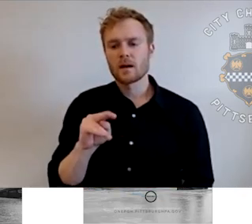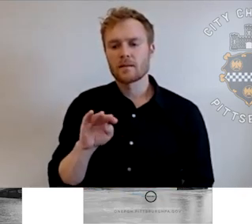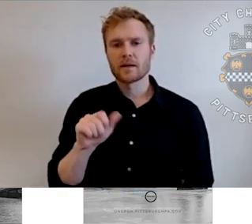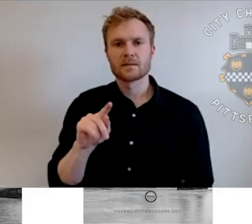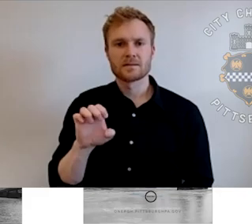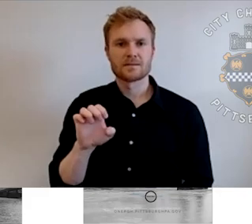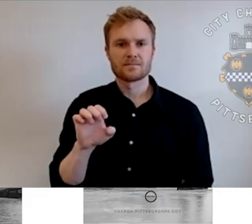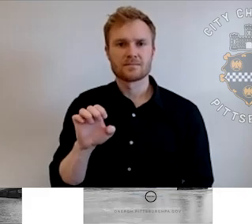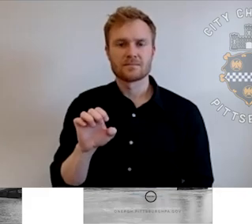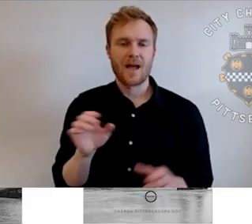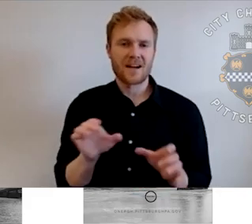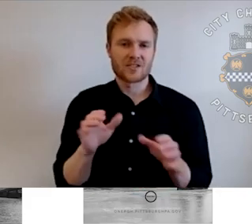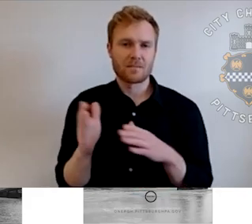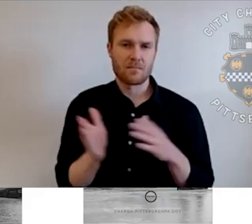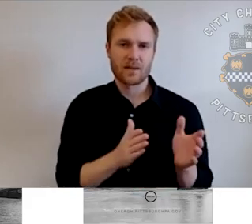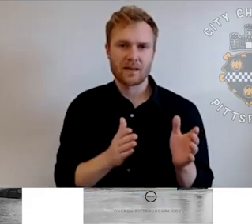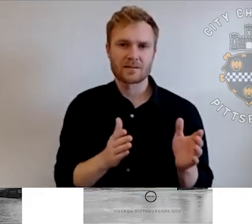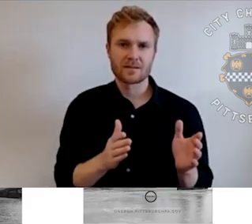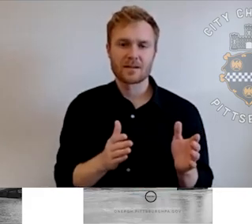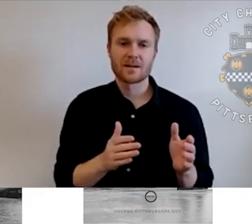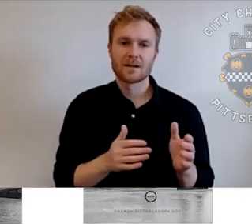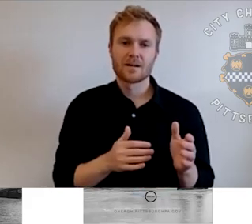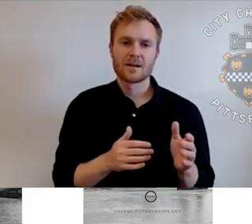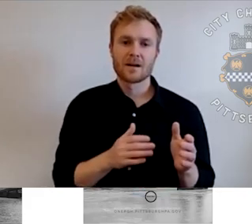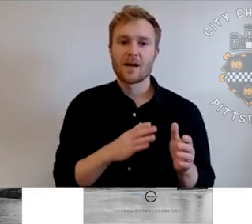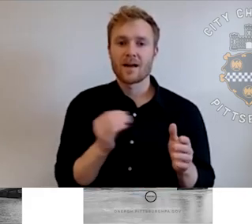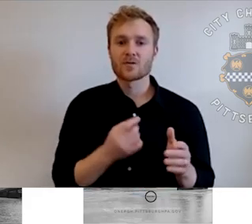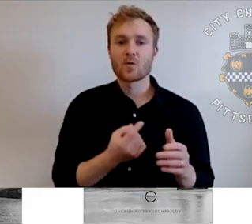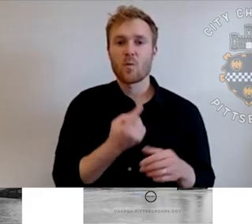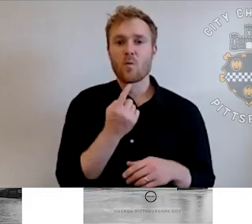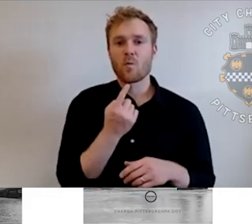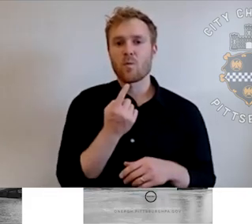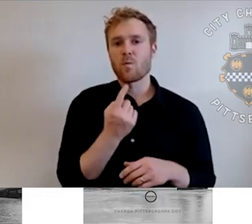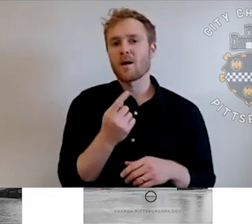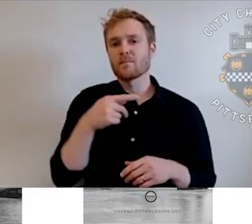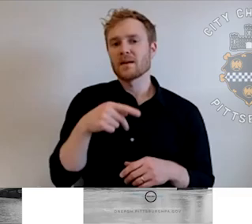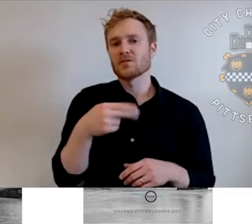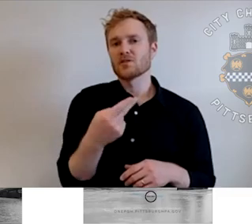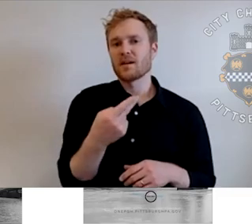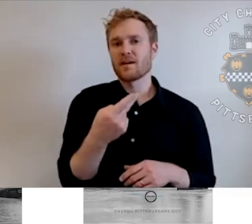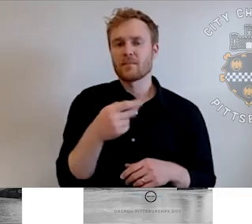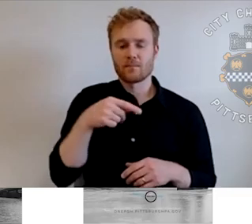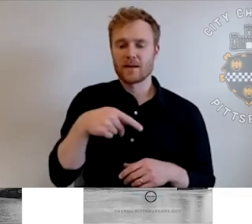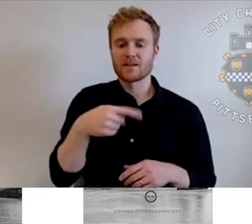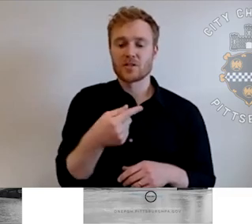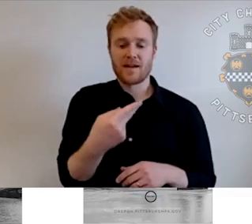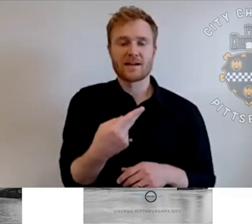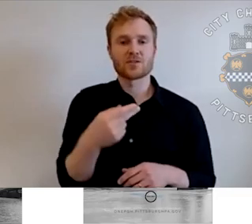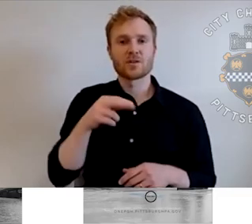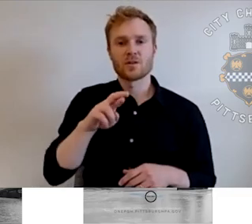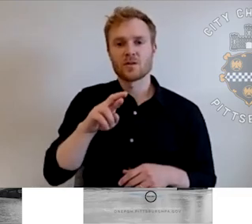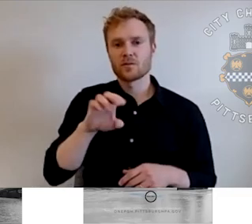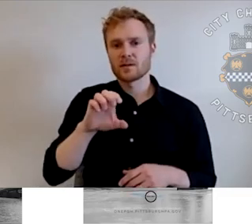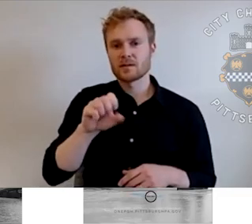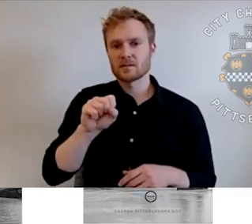uh, one PGH resilience plan, while they were not funded by the capital budget, they are, representative of the